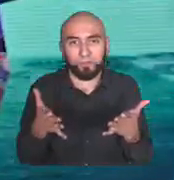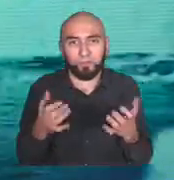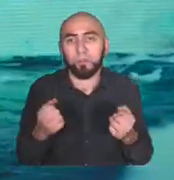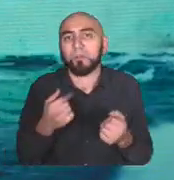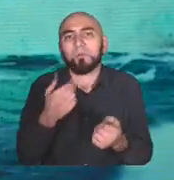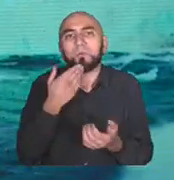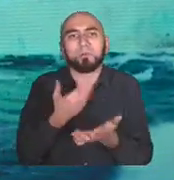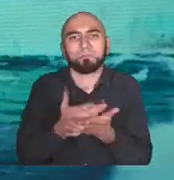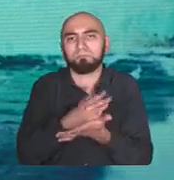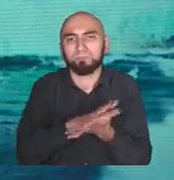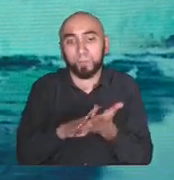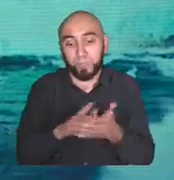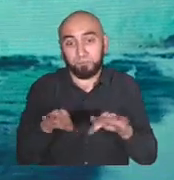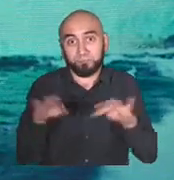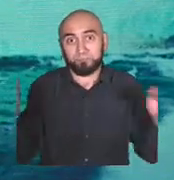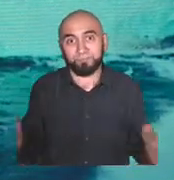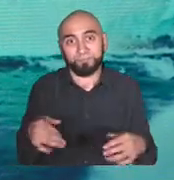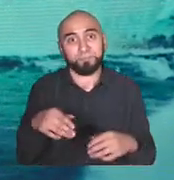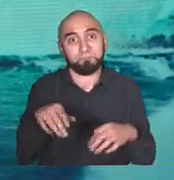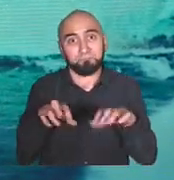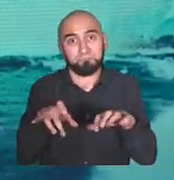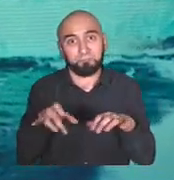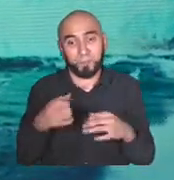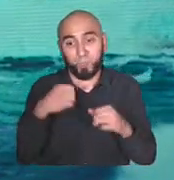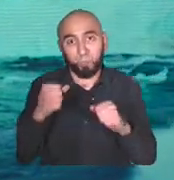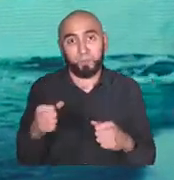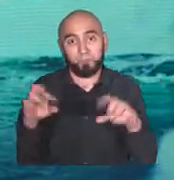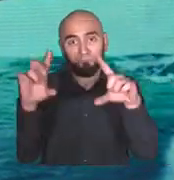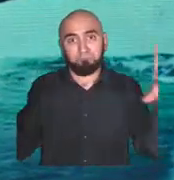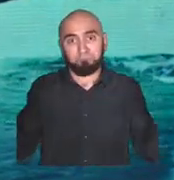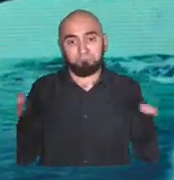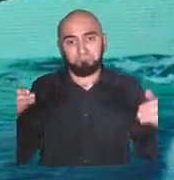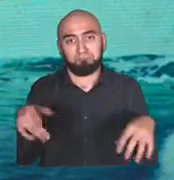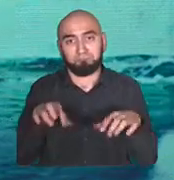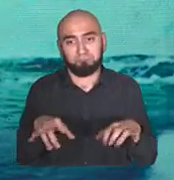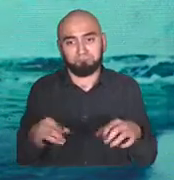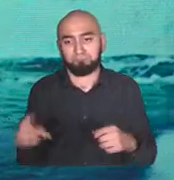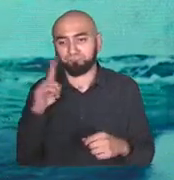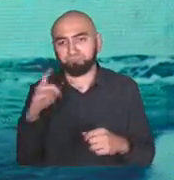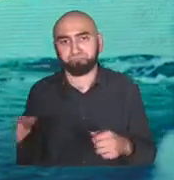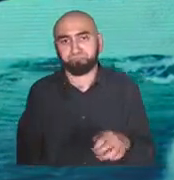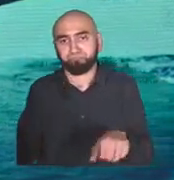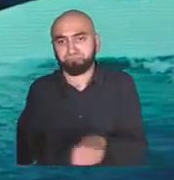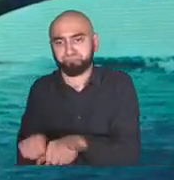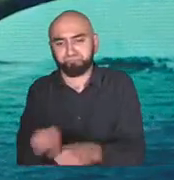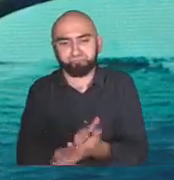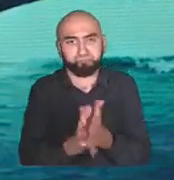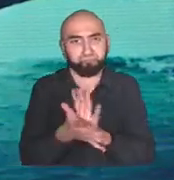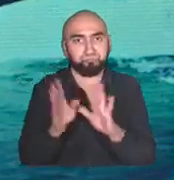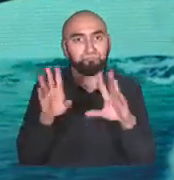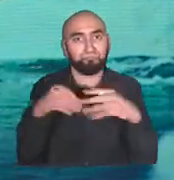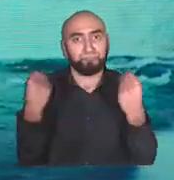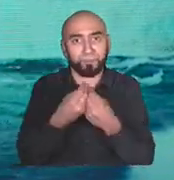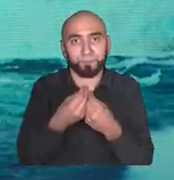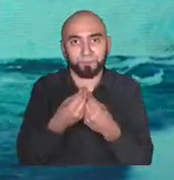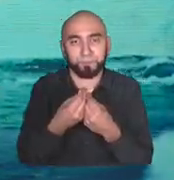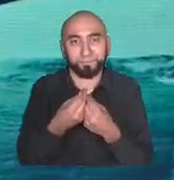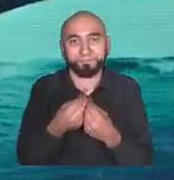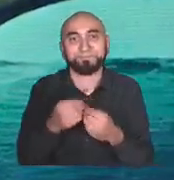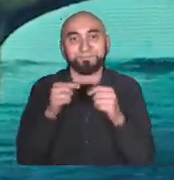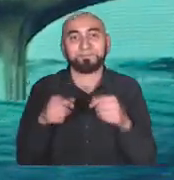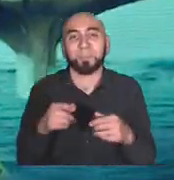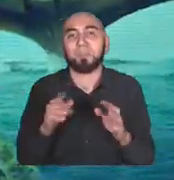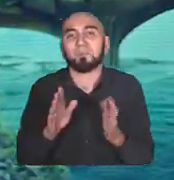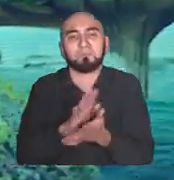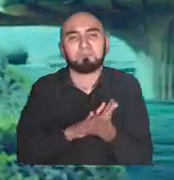in front of a computer. It had battery life, it had bandwidth, it had high resolution, and you had focus. Suddenly, when we